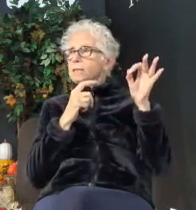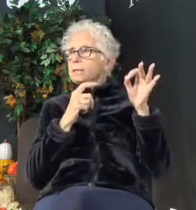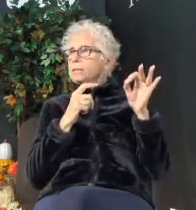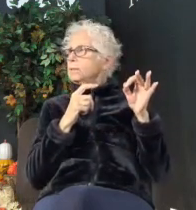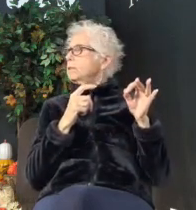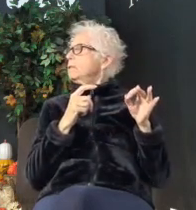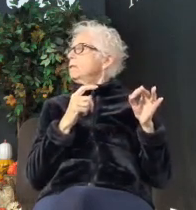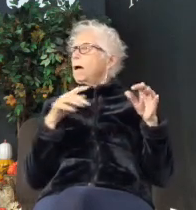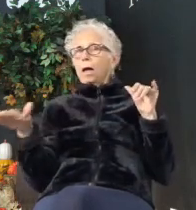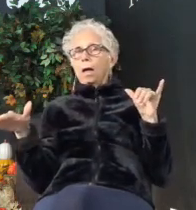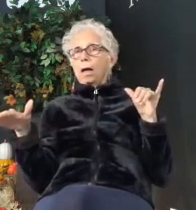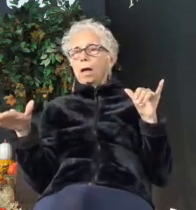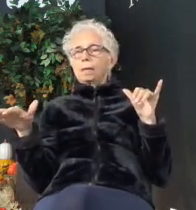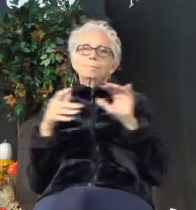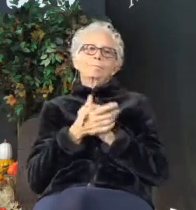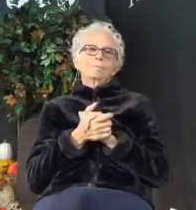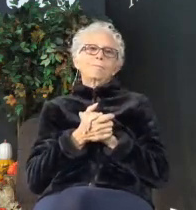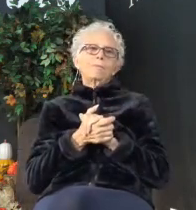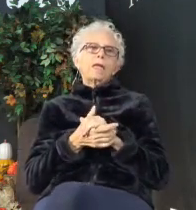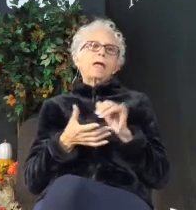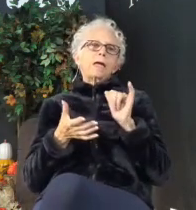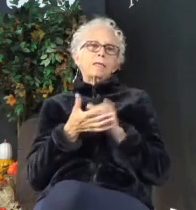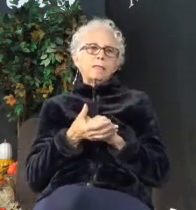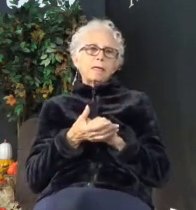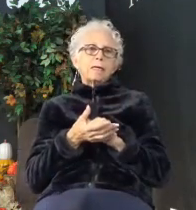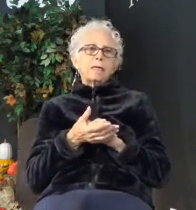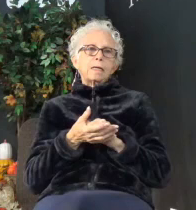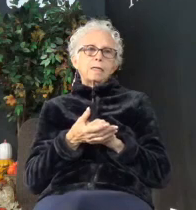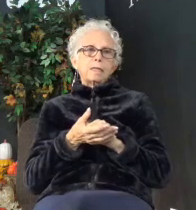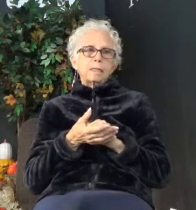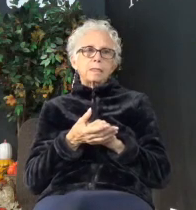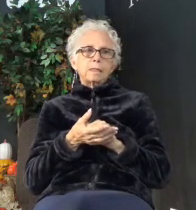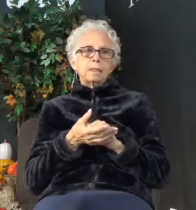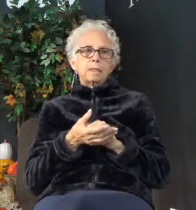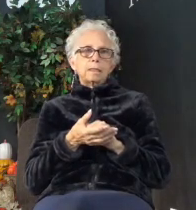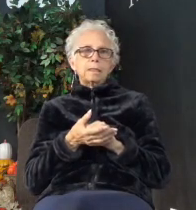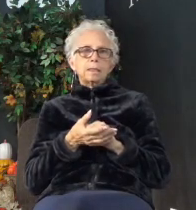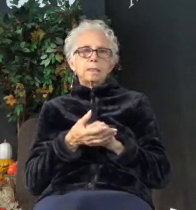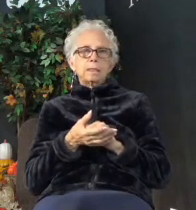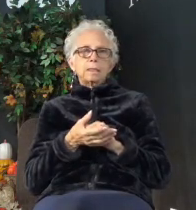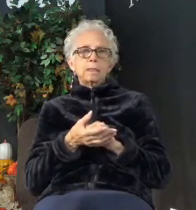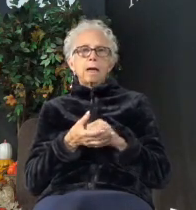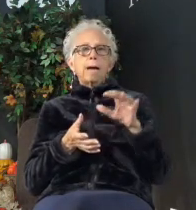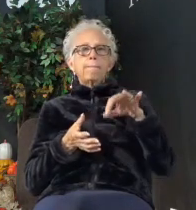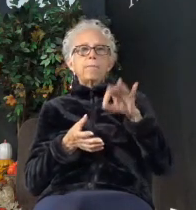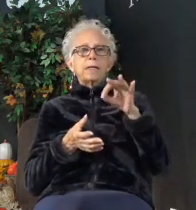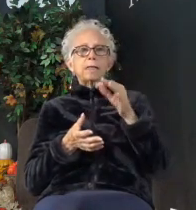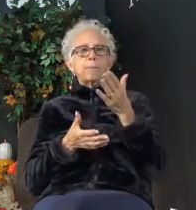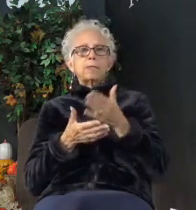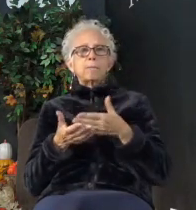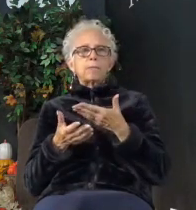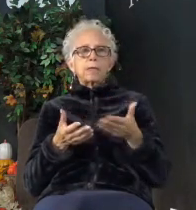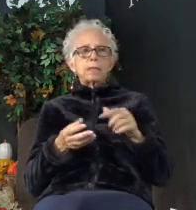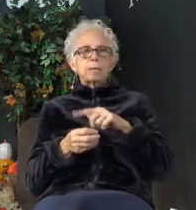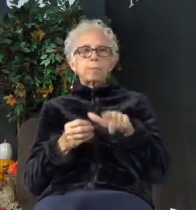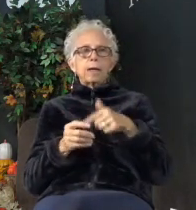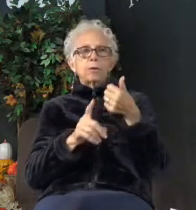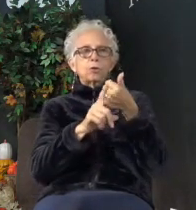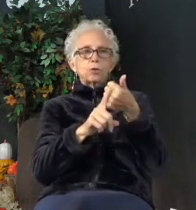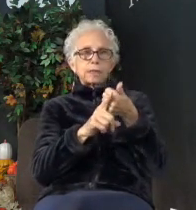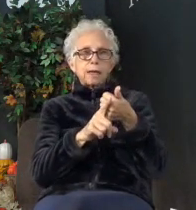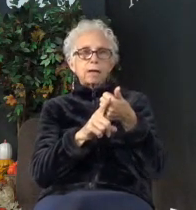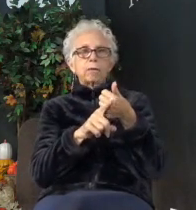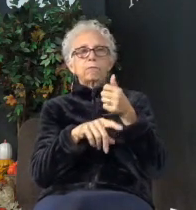freeze frame him, you know, go back, watch the sermon, just pick up some things about you, about the church,